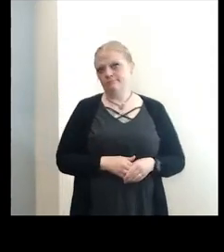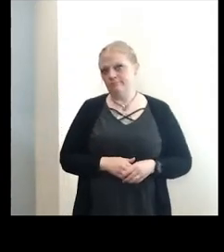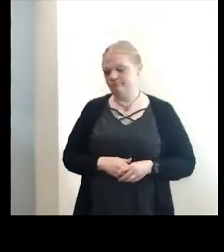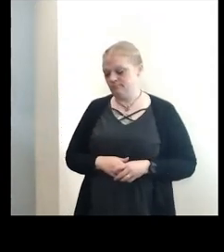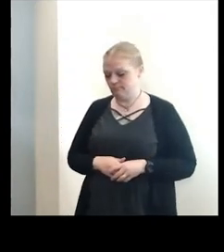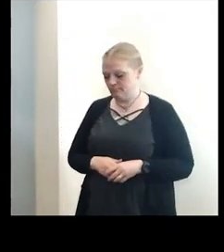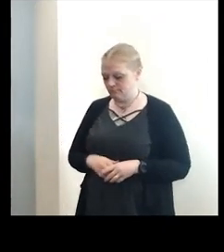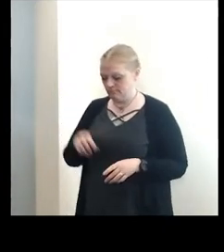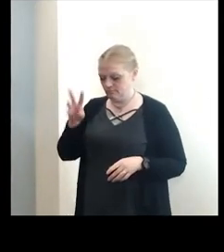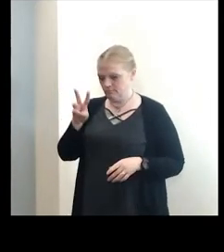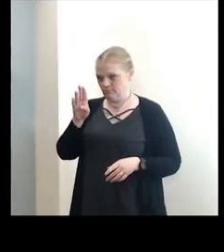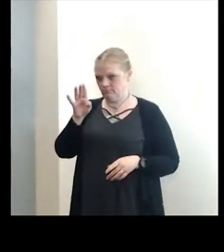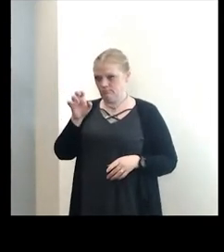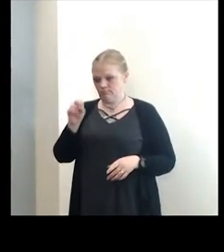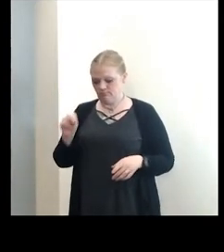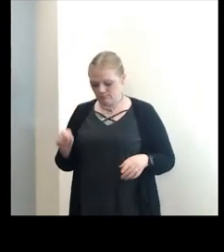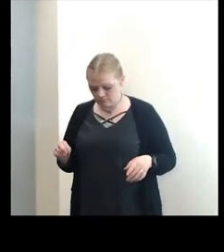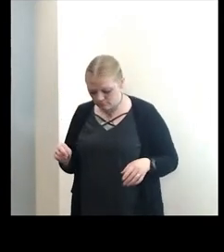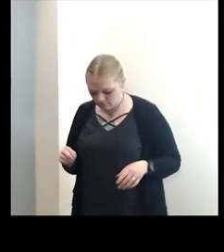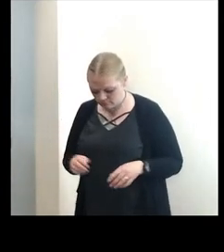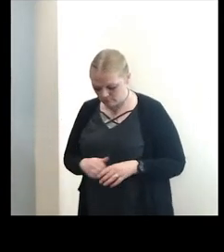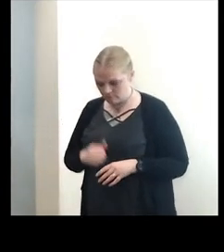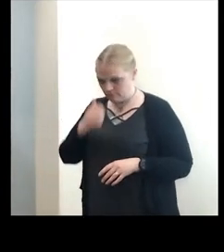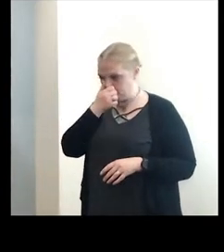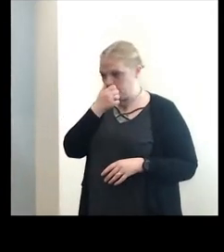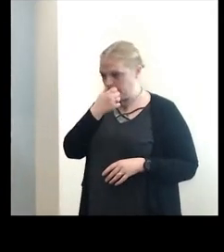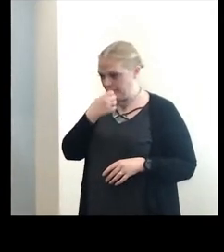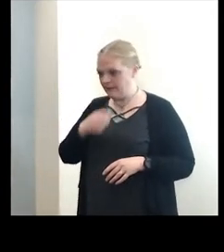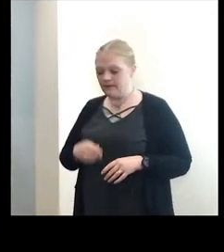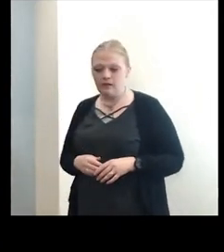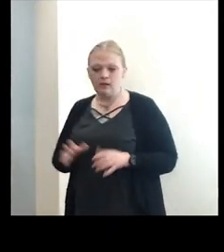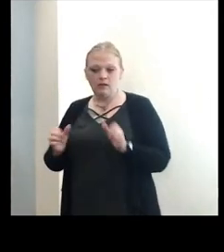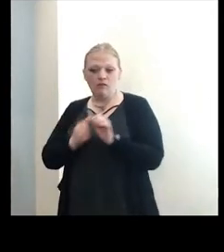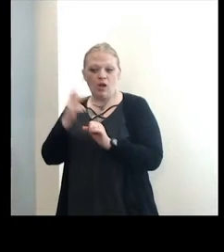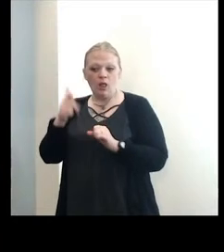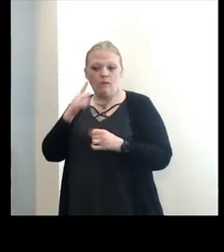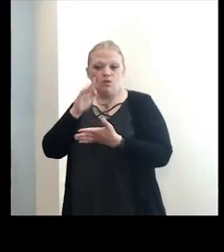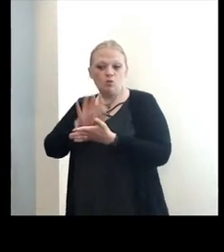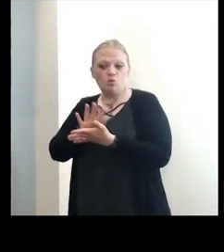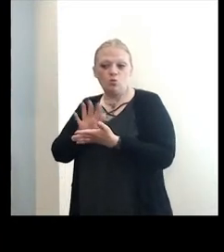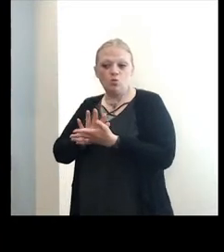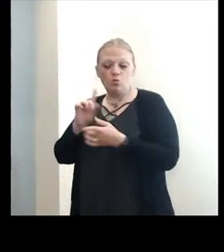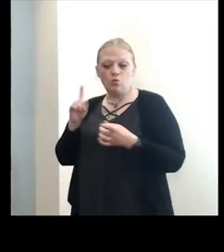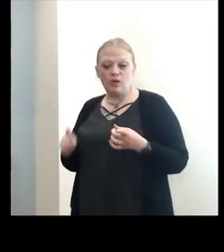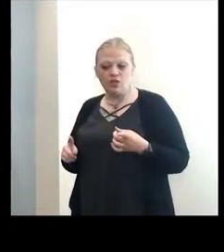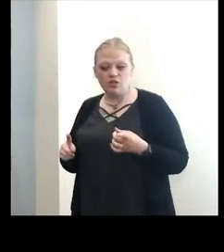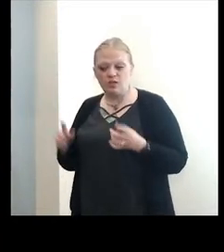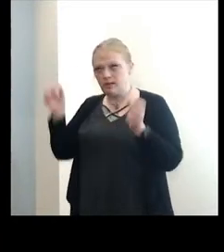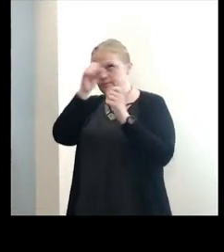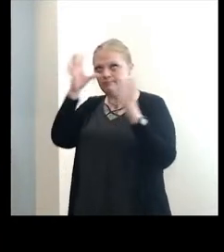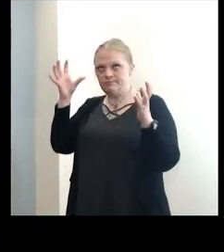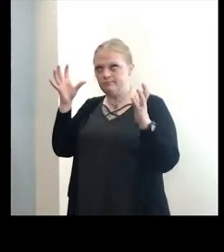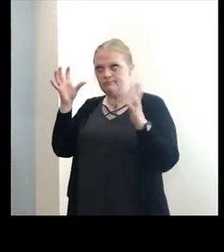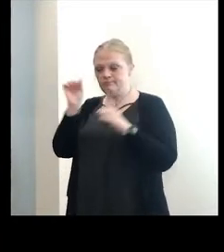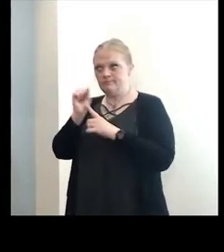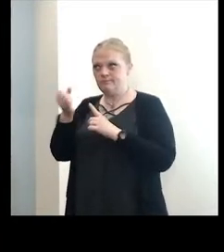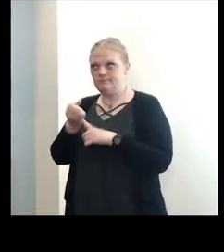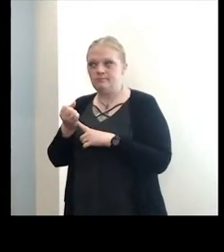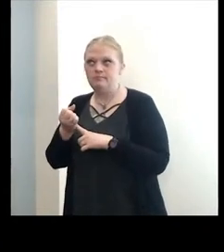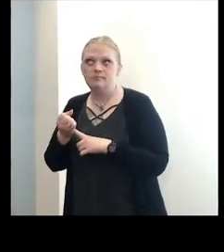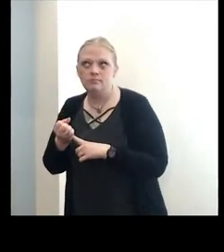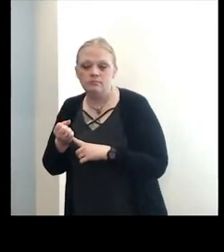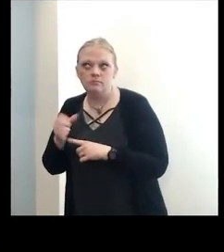Mike Baggerman, WBEN. Yes, follow up on the school's question. I could just envision a scenario where